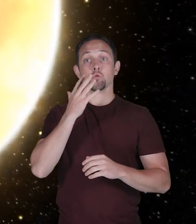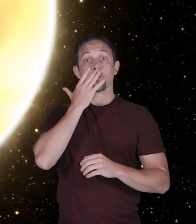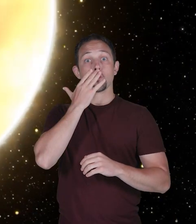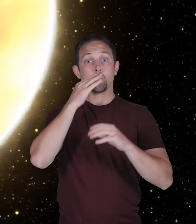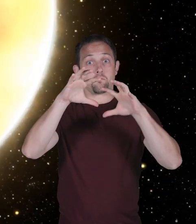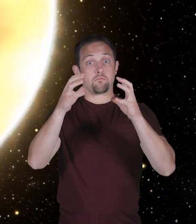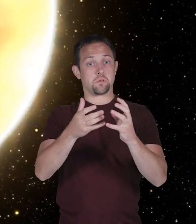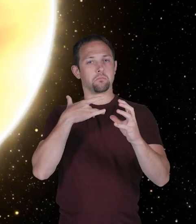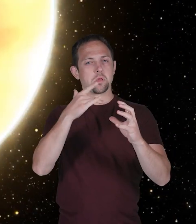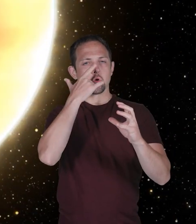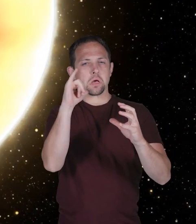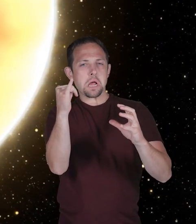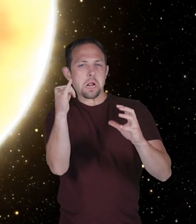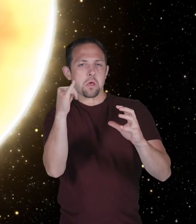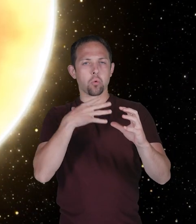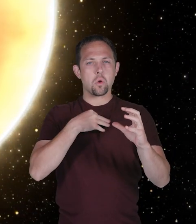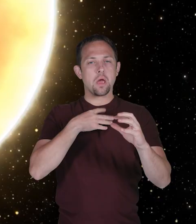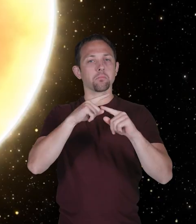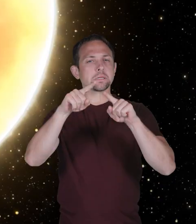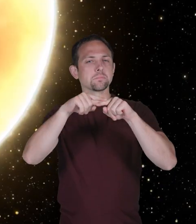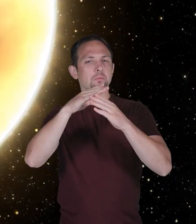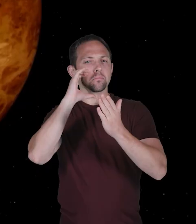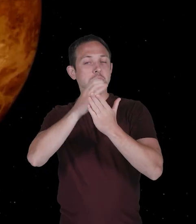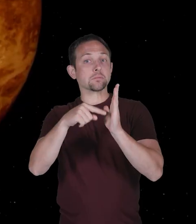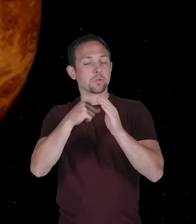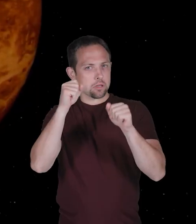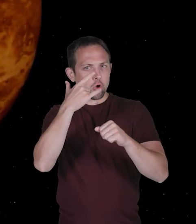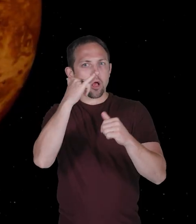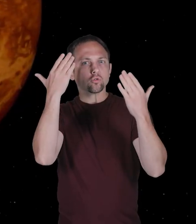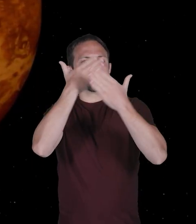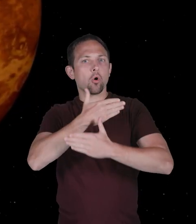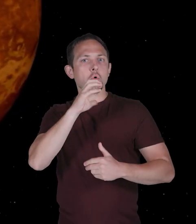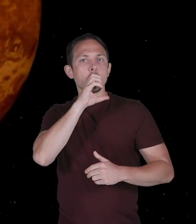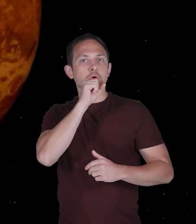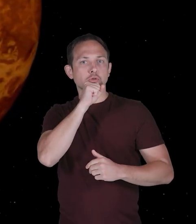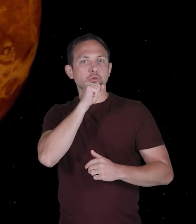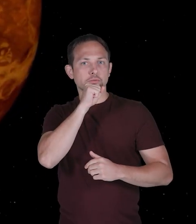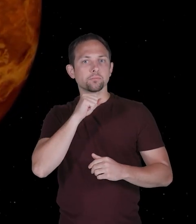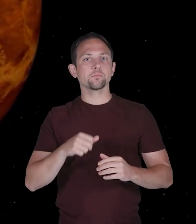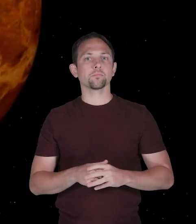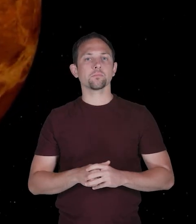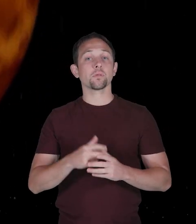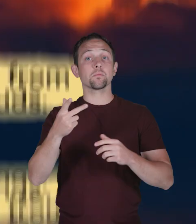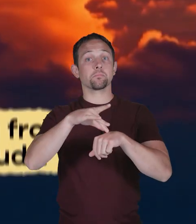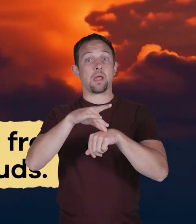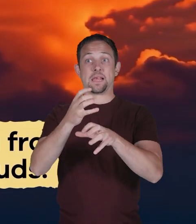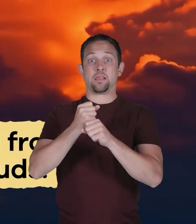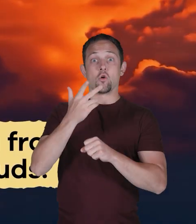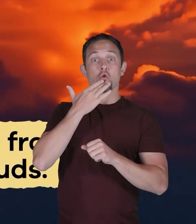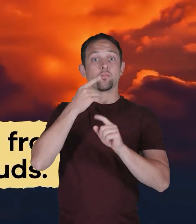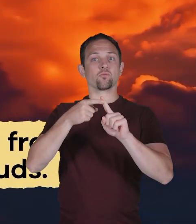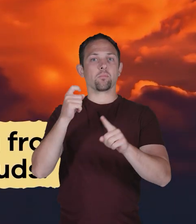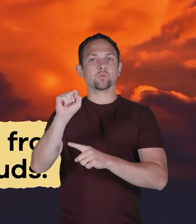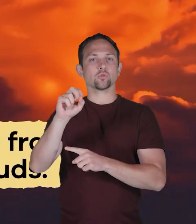Color-wise, Venus appears yellowish-white, but depending on the photo, it can also look dark orange. The